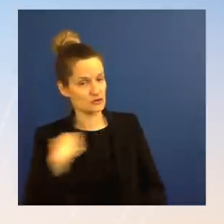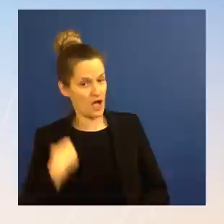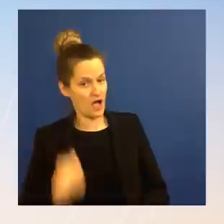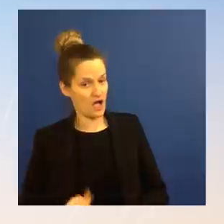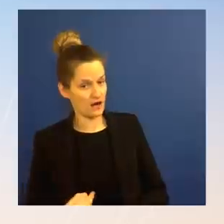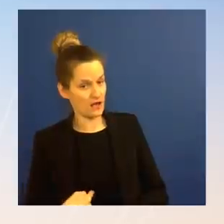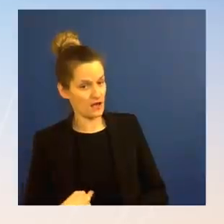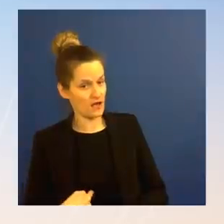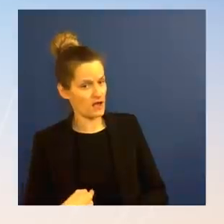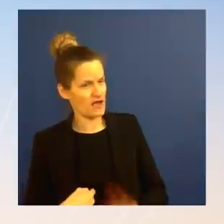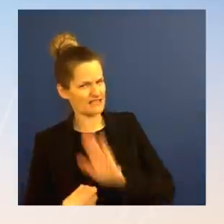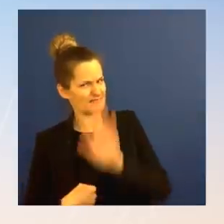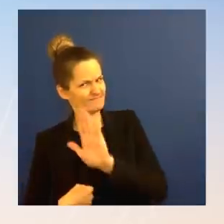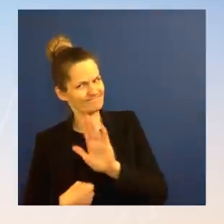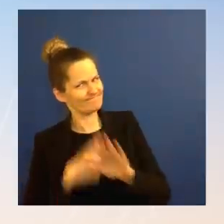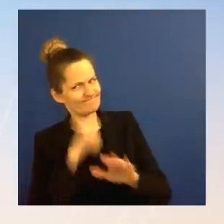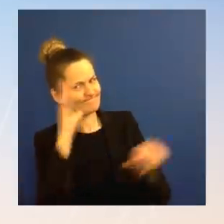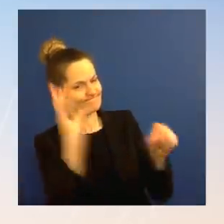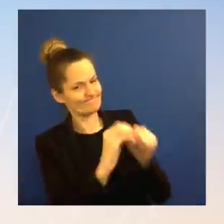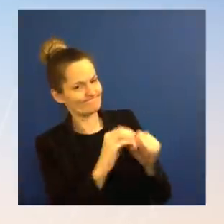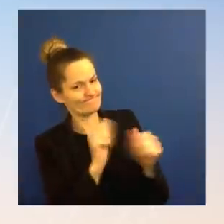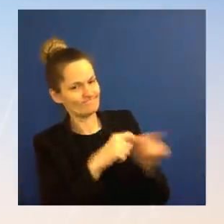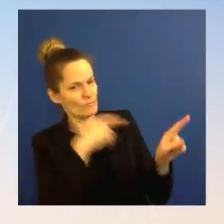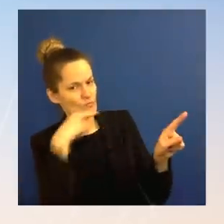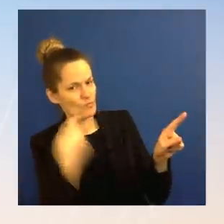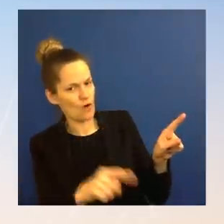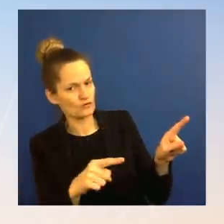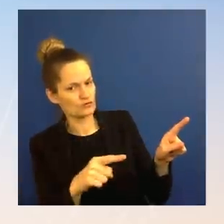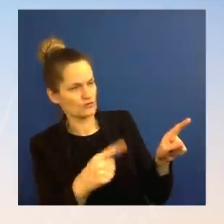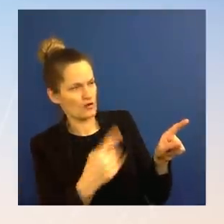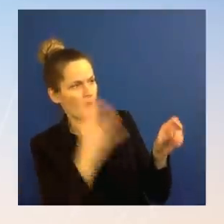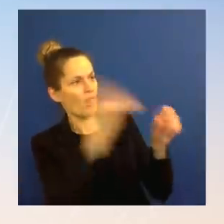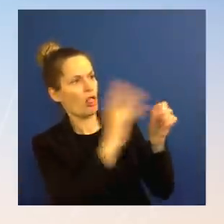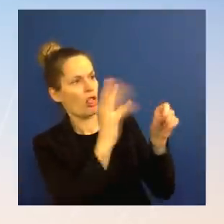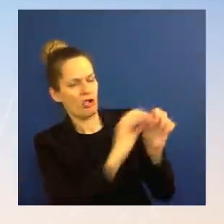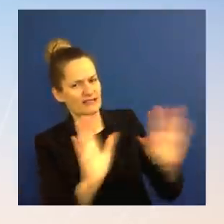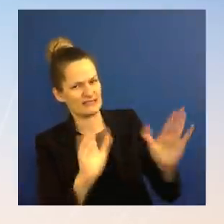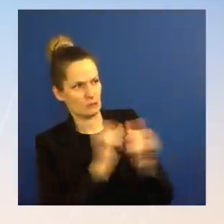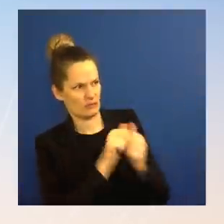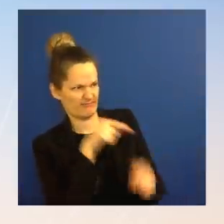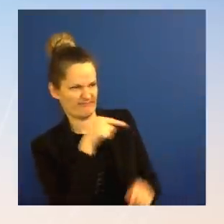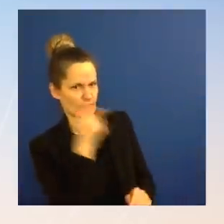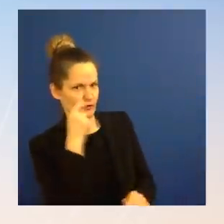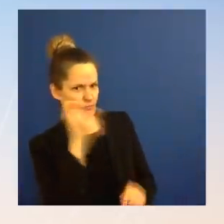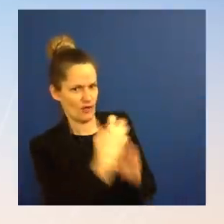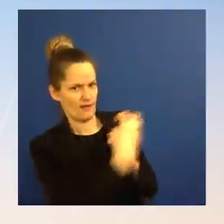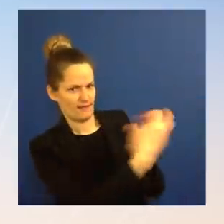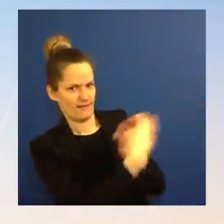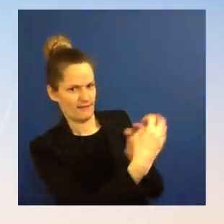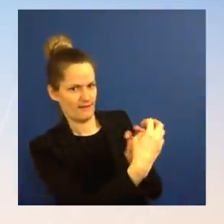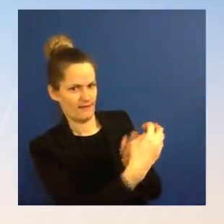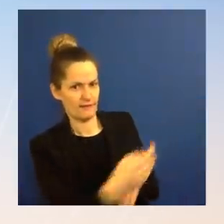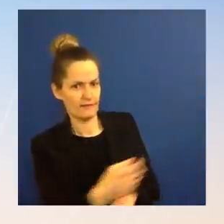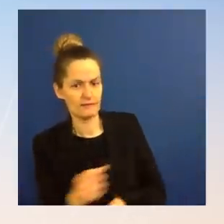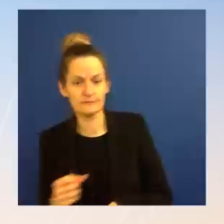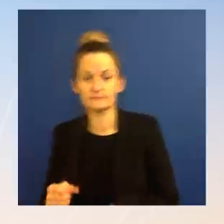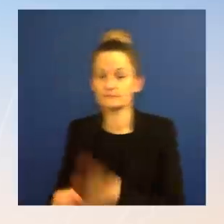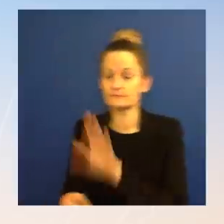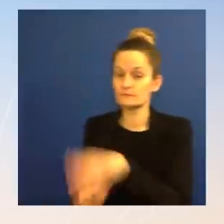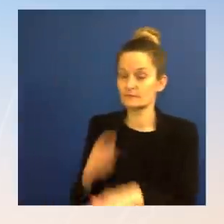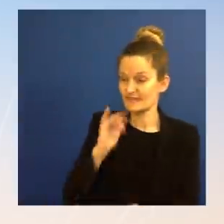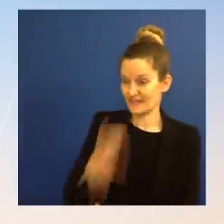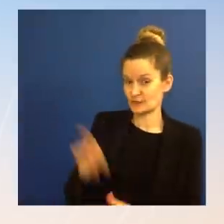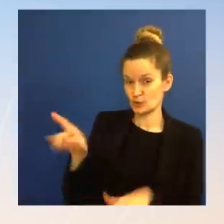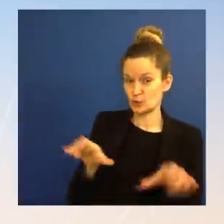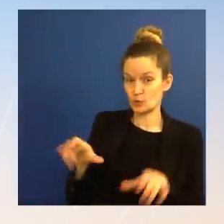here's what we've seen China do to date. We have seen them speak out at the Munich Security